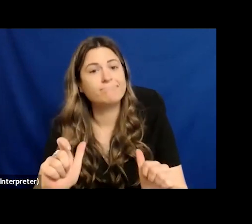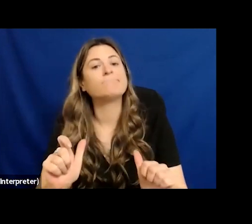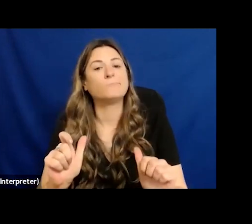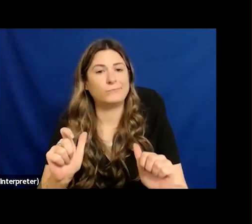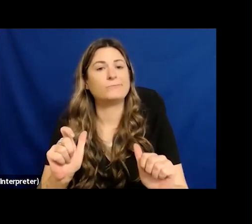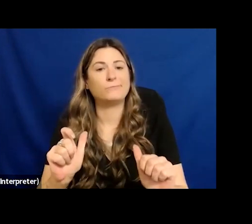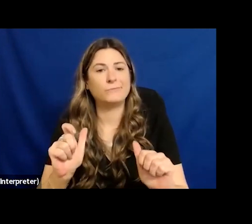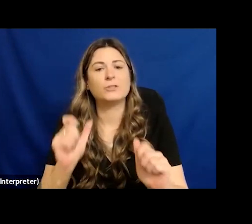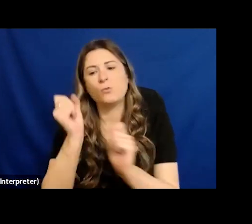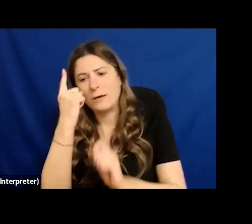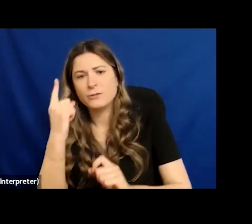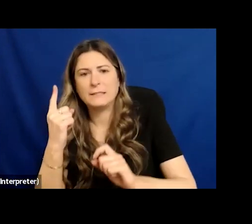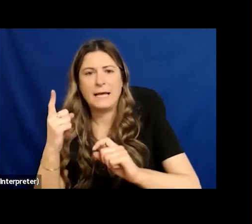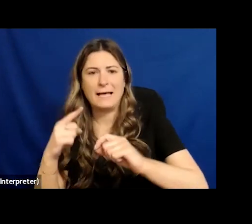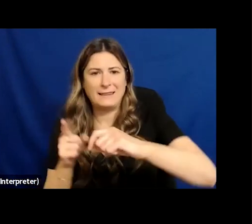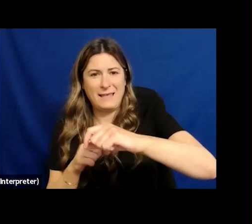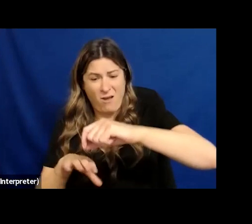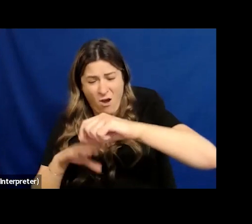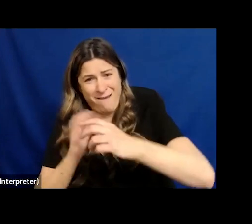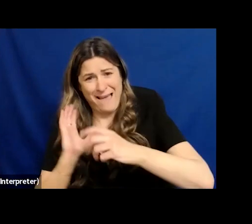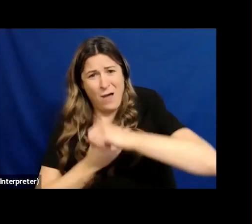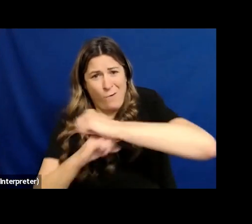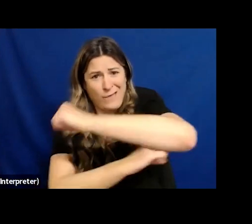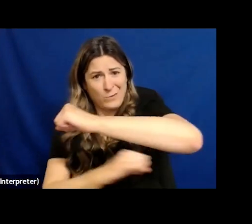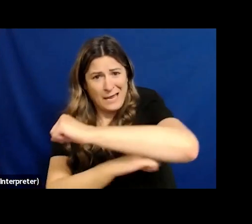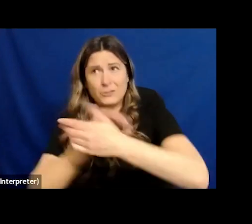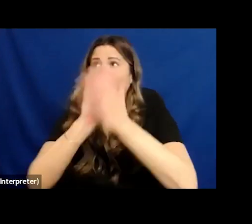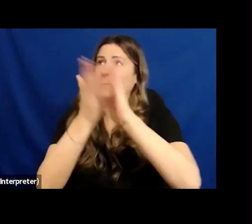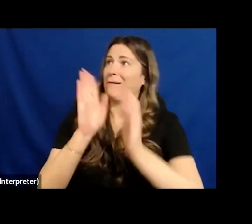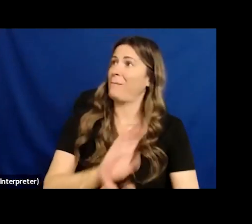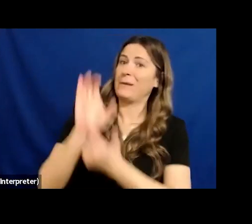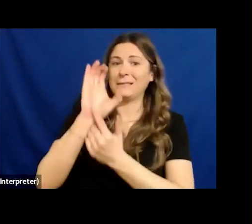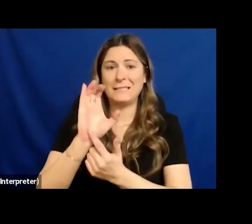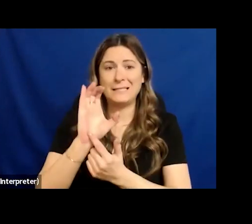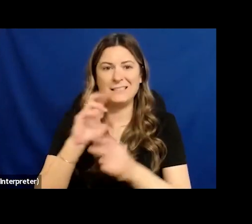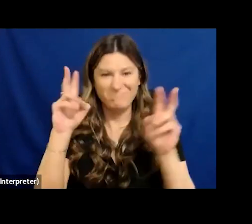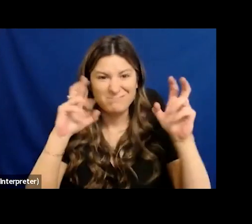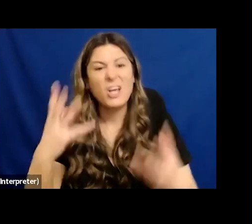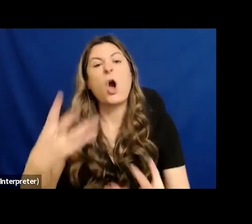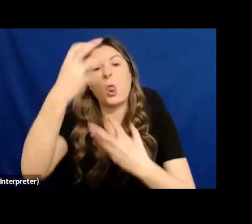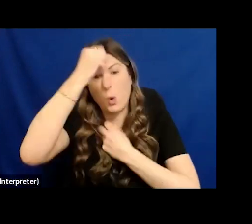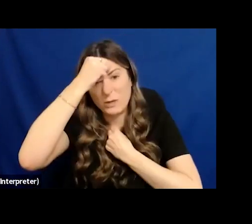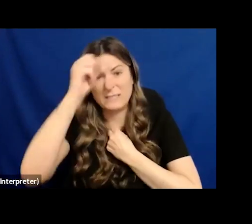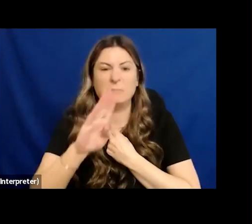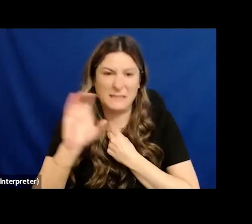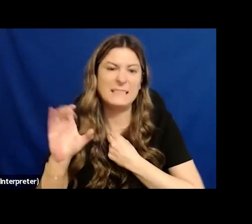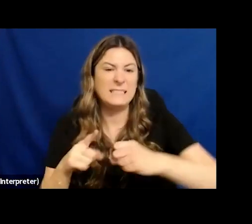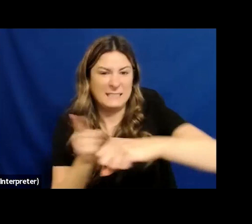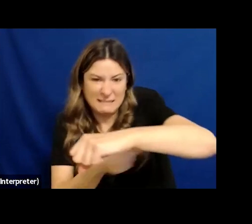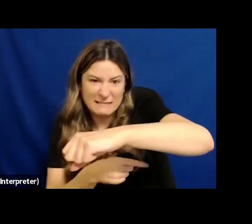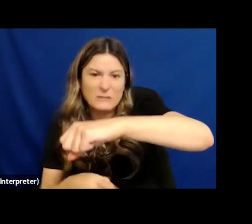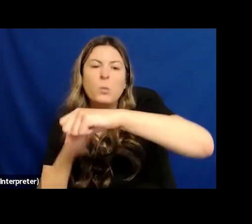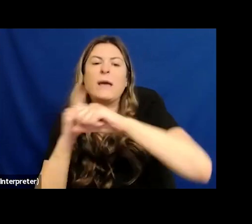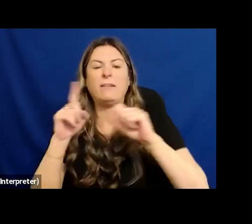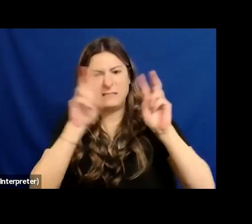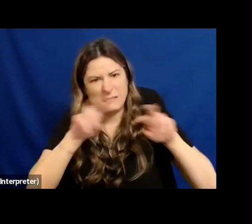colonial British Columbia I want to thank everyone for the thoughts and the feelings and the words that come forward today that you will